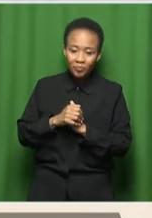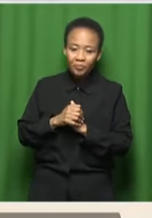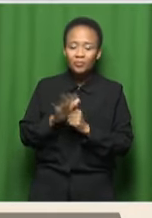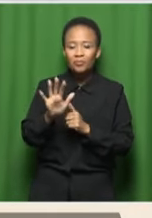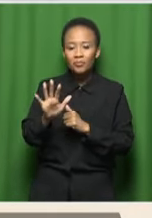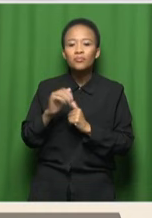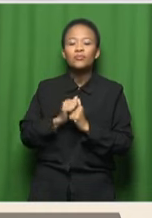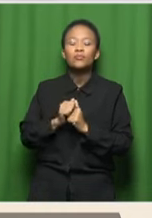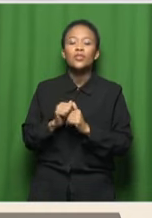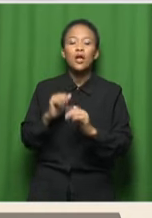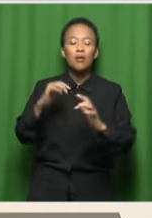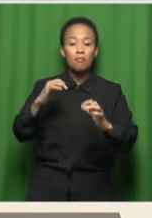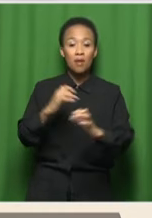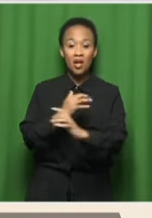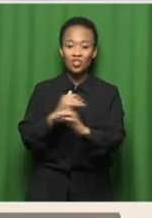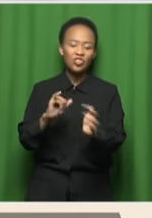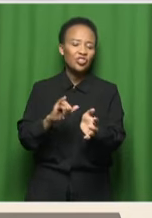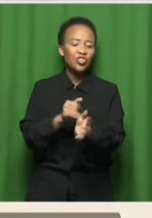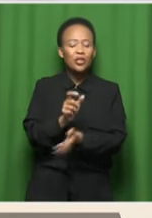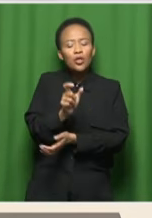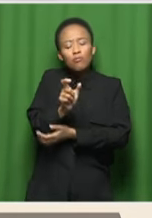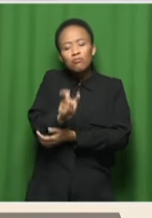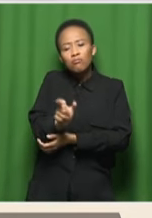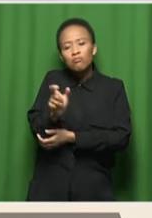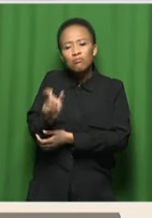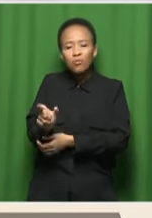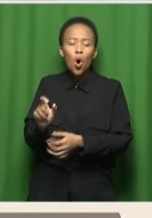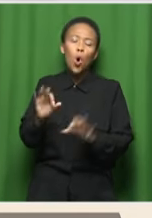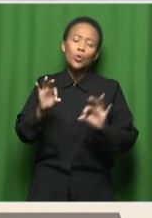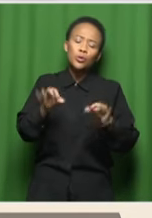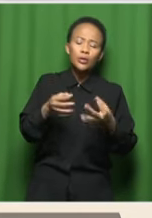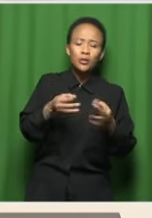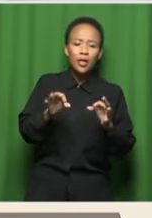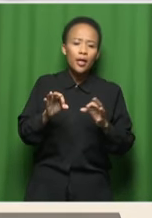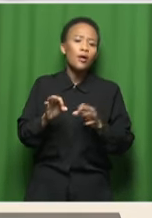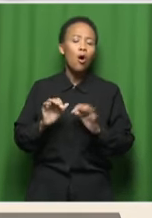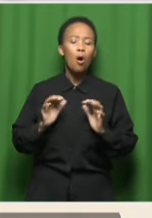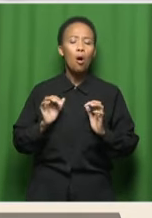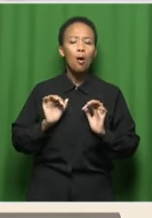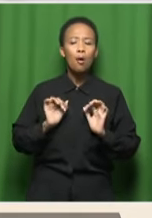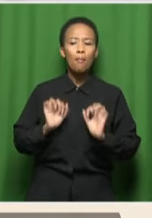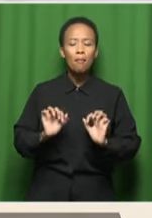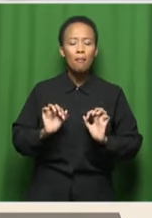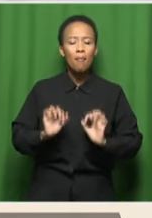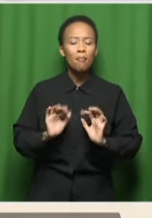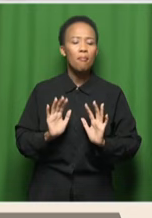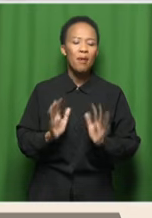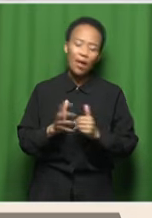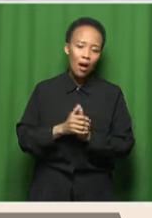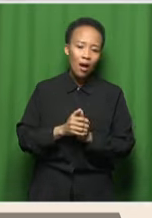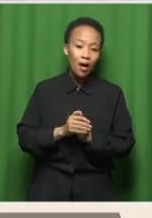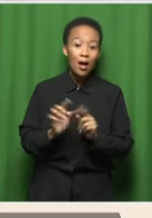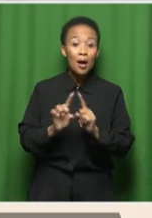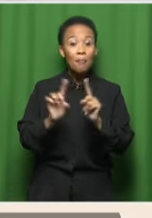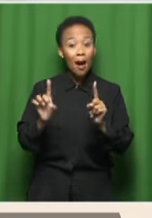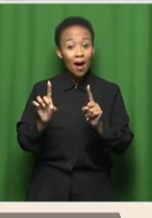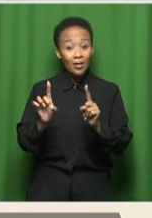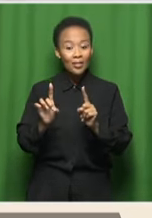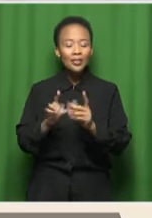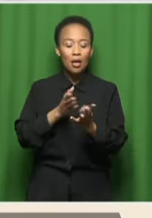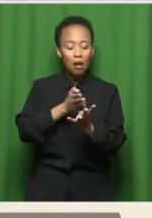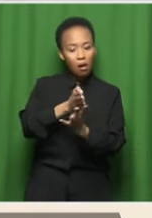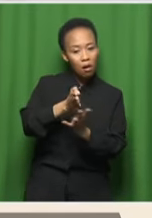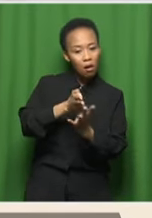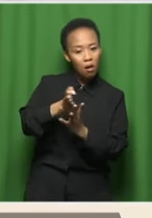the lyrics. It's not just the melodies or the beat, but it's the storytelling element that is so vital in the